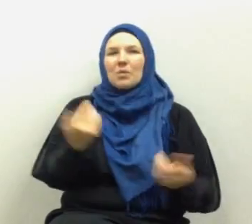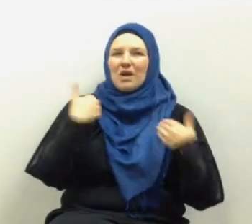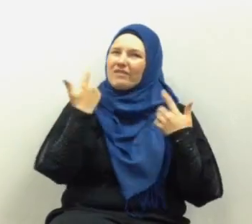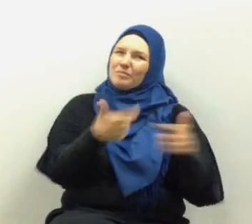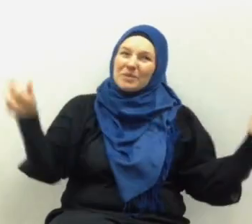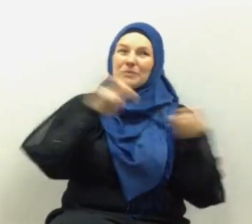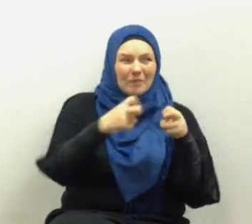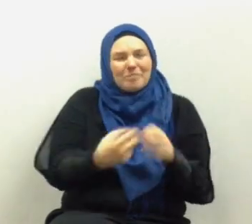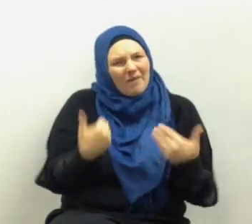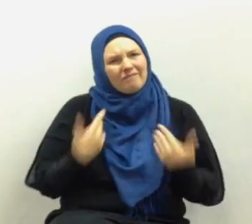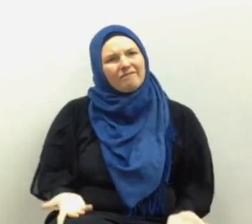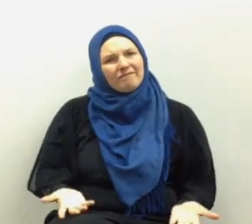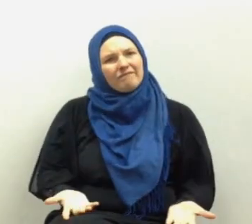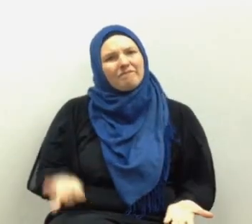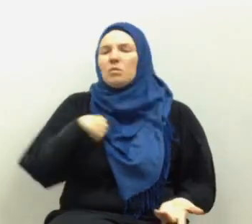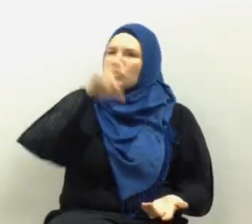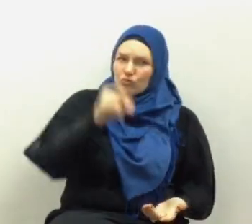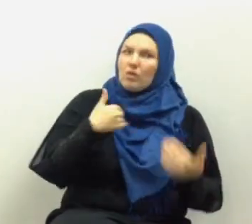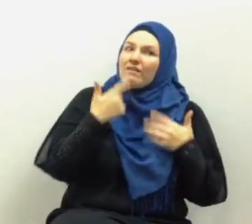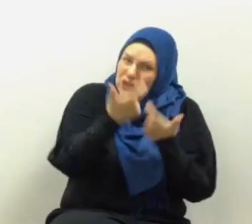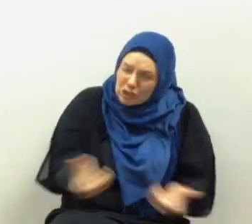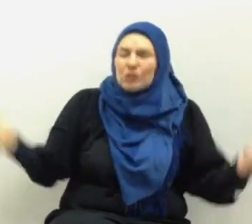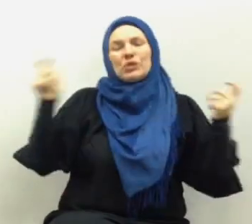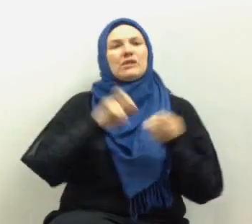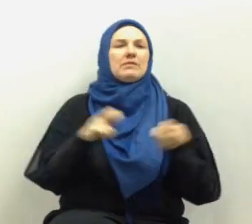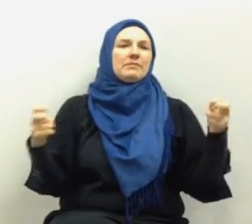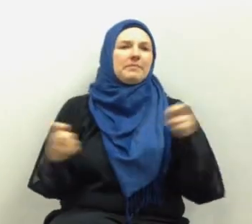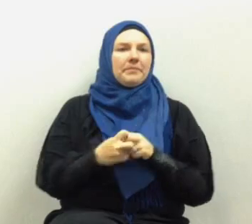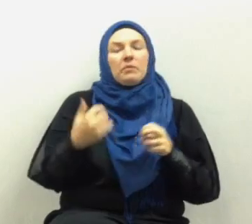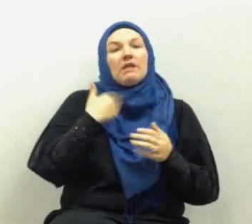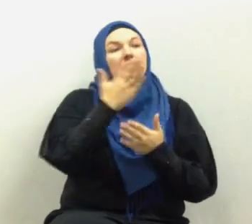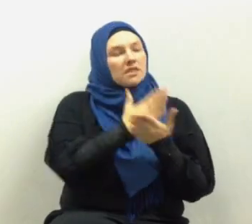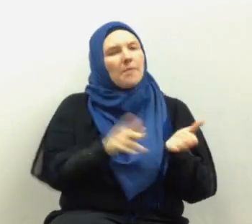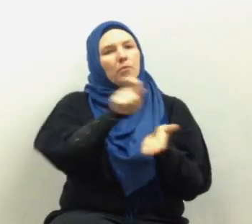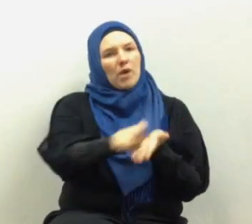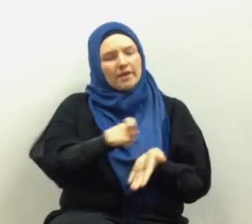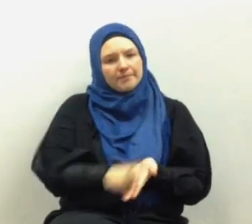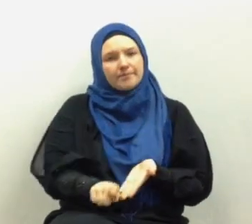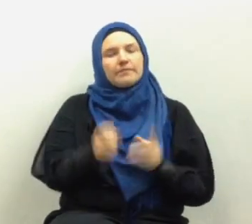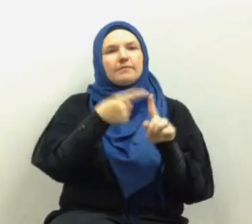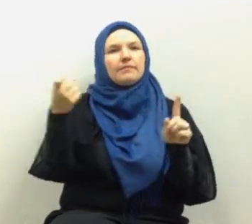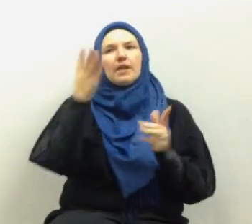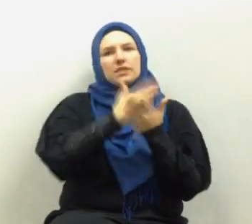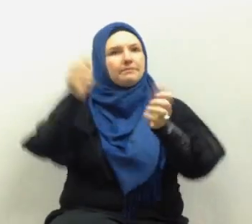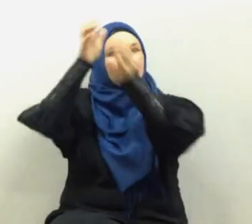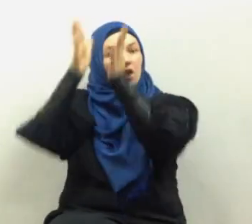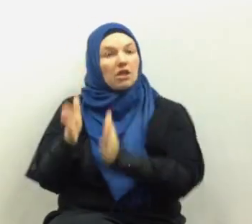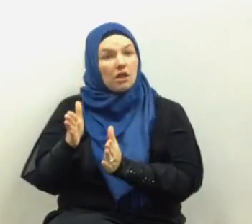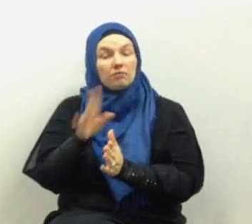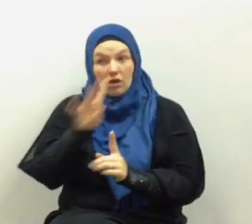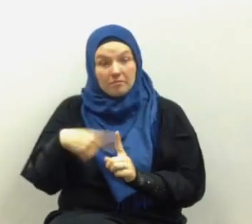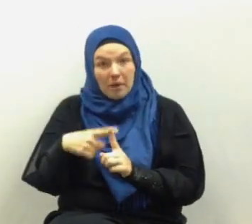we are having a big problem we do have a big problem we have some writings from